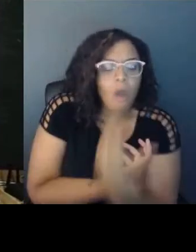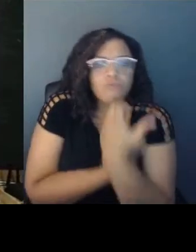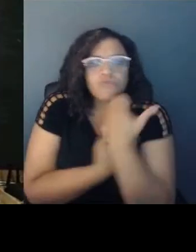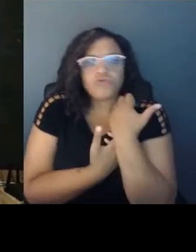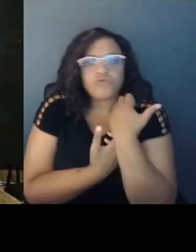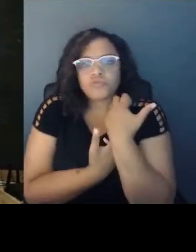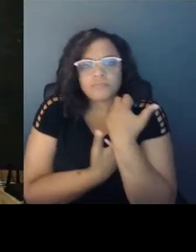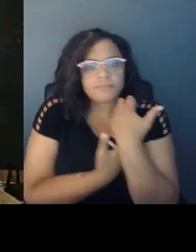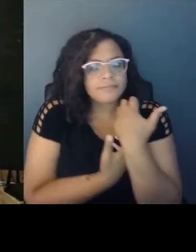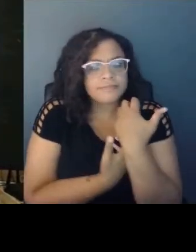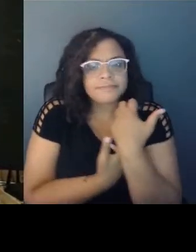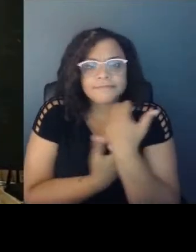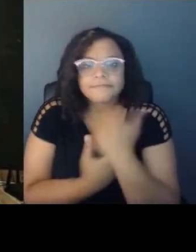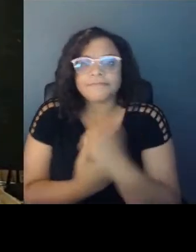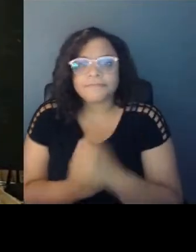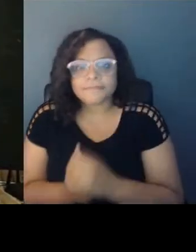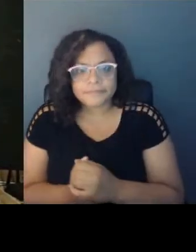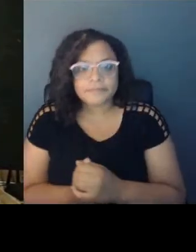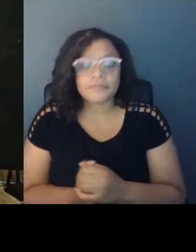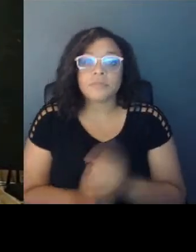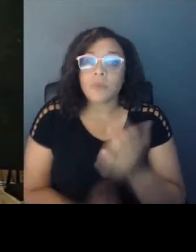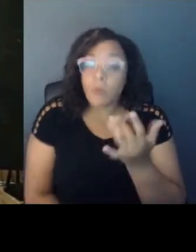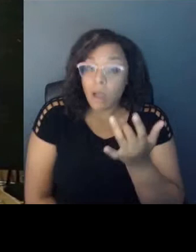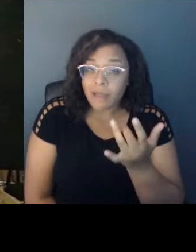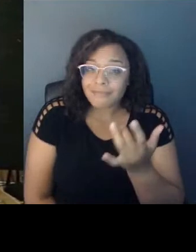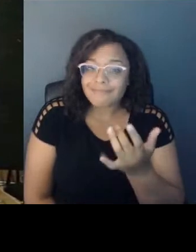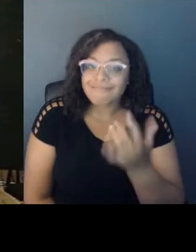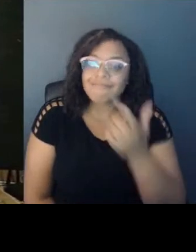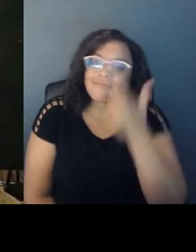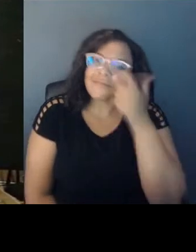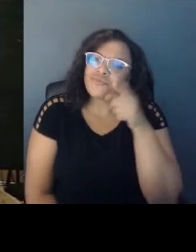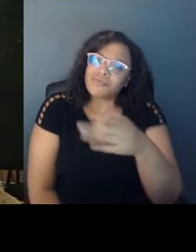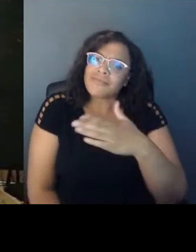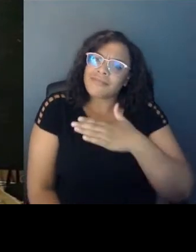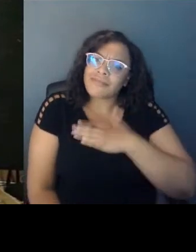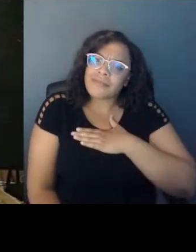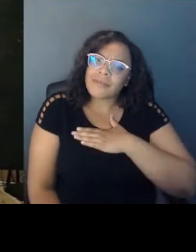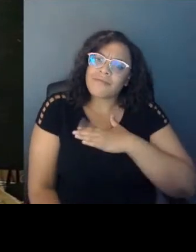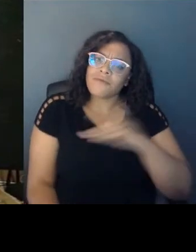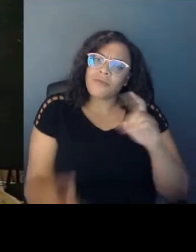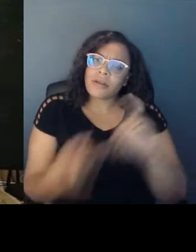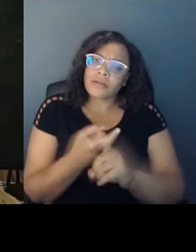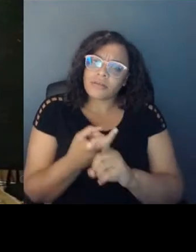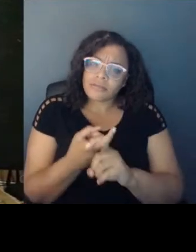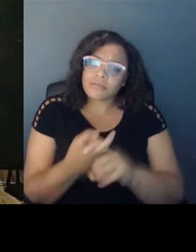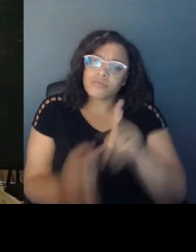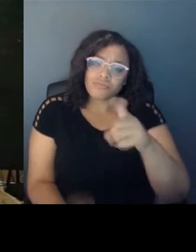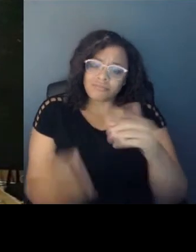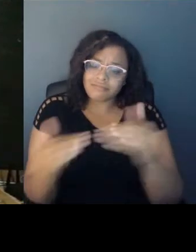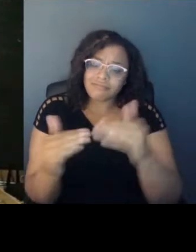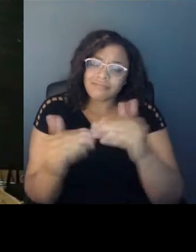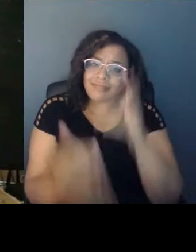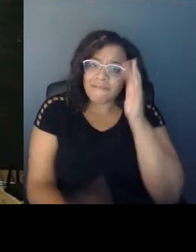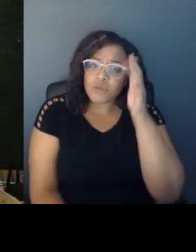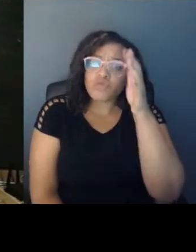Because you are the future. Oh,